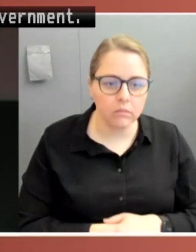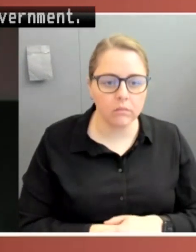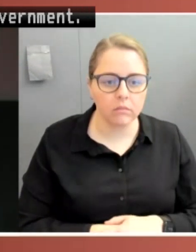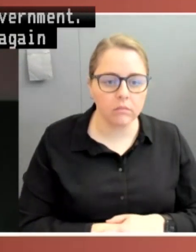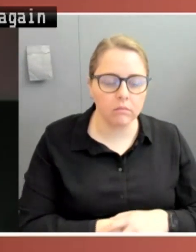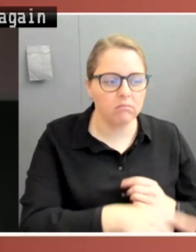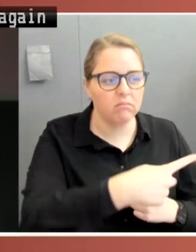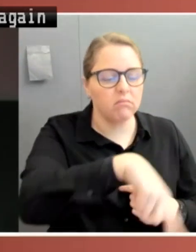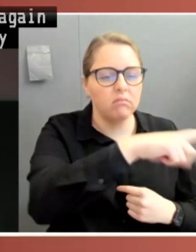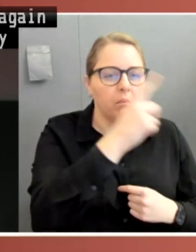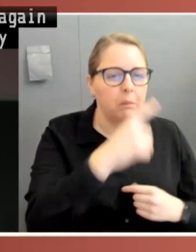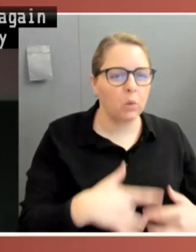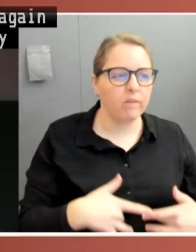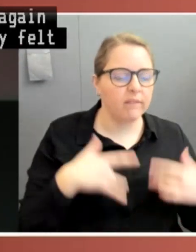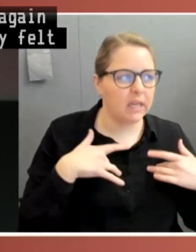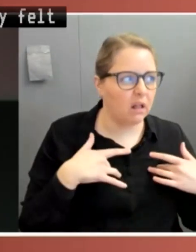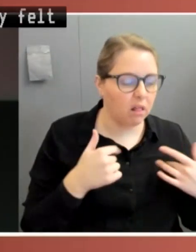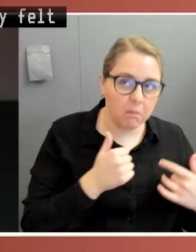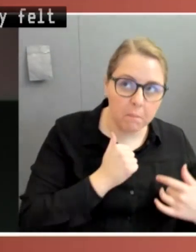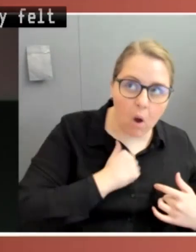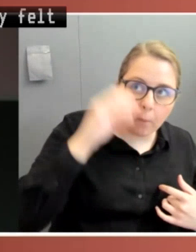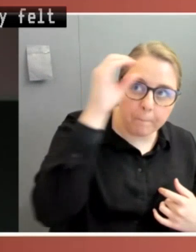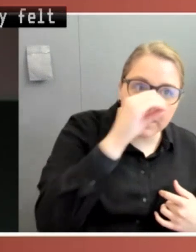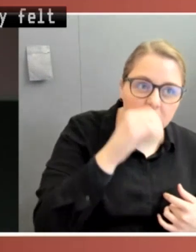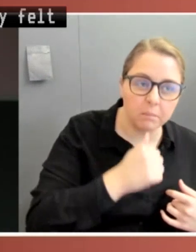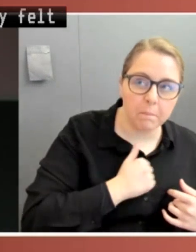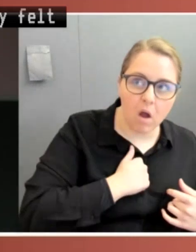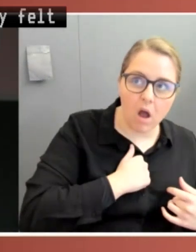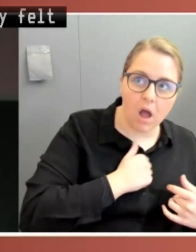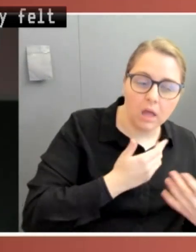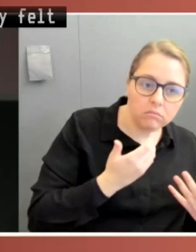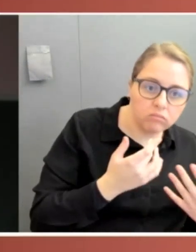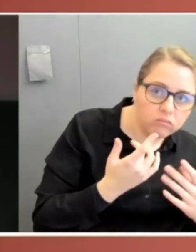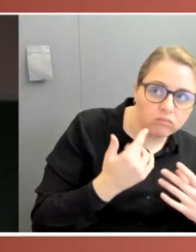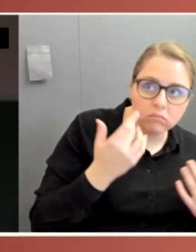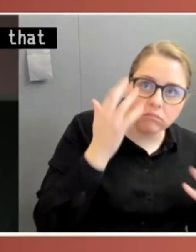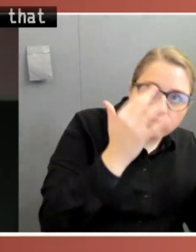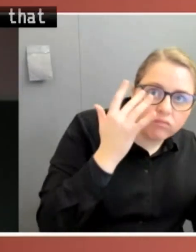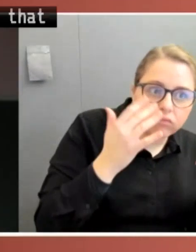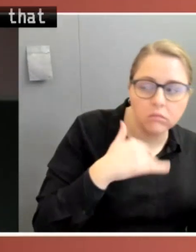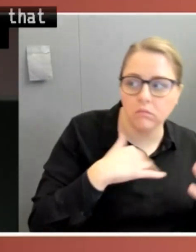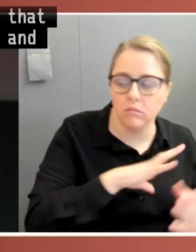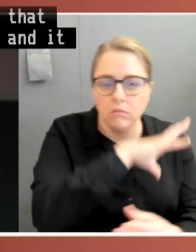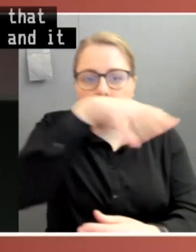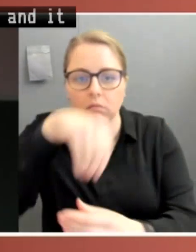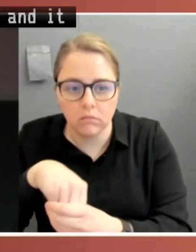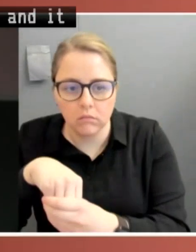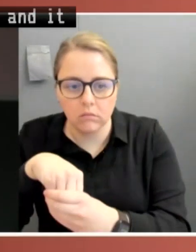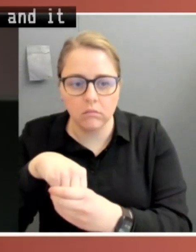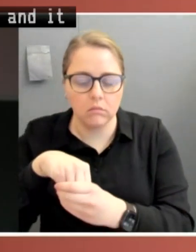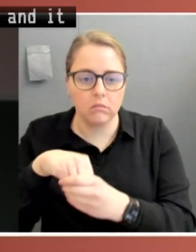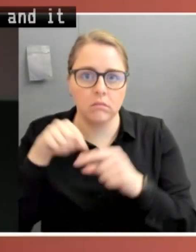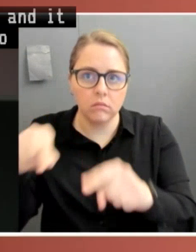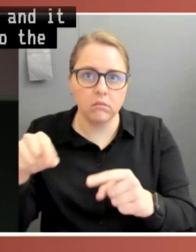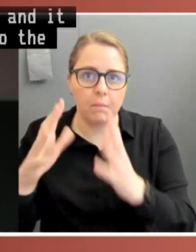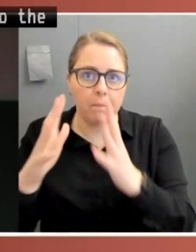not represented in parliament. That opportunity was not given, and it was something it fed into the community angst that we saw particularly during